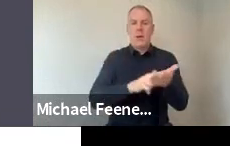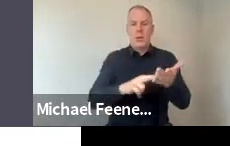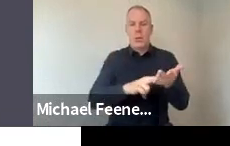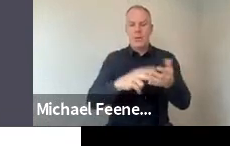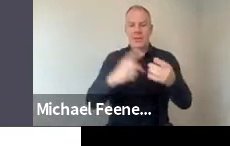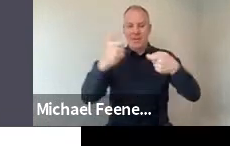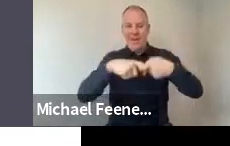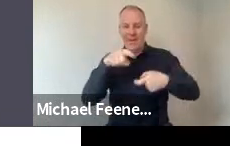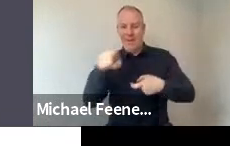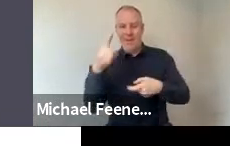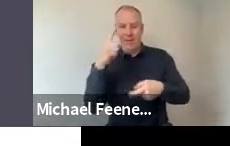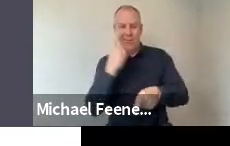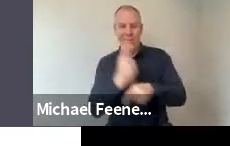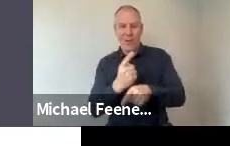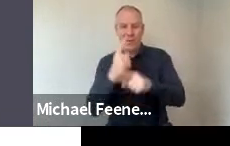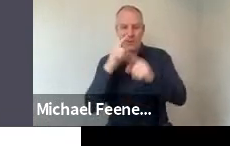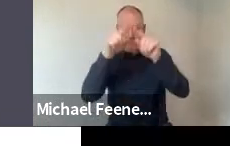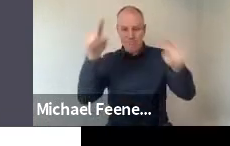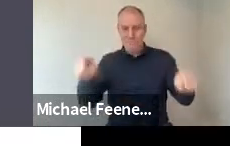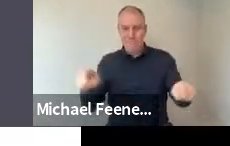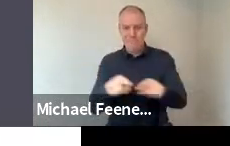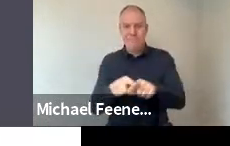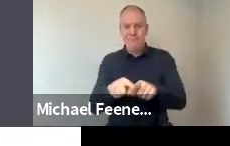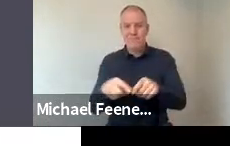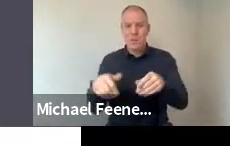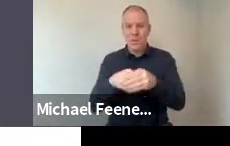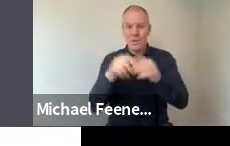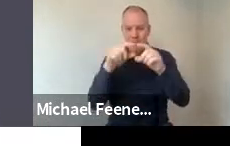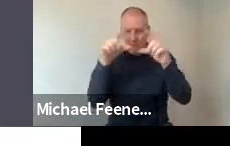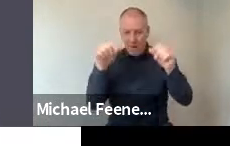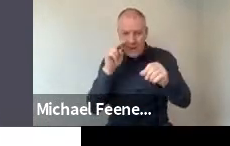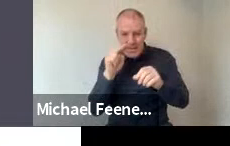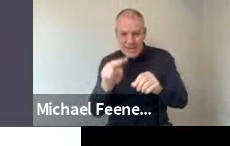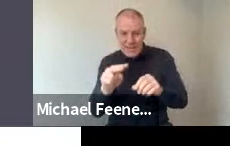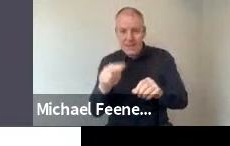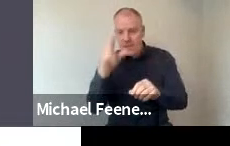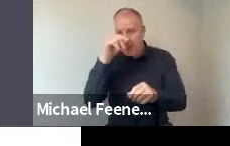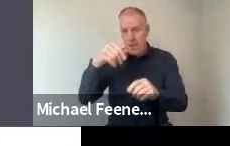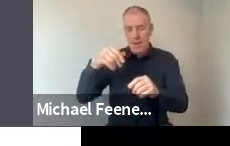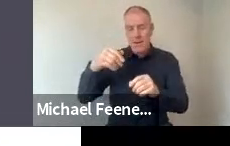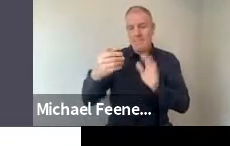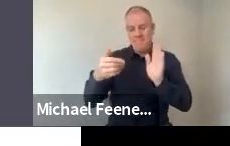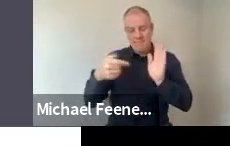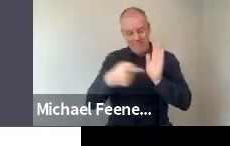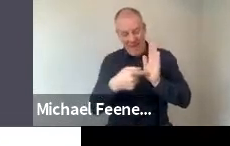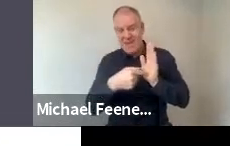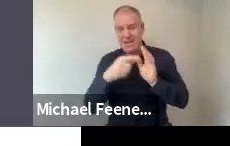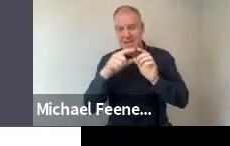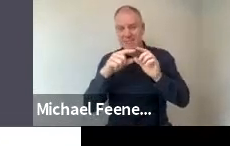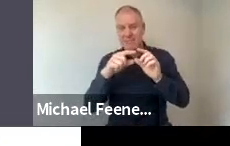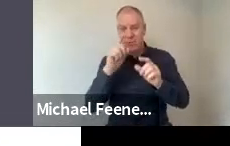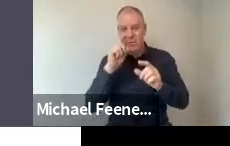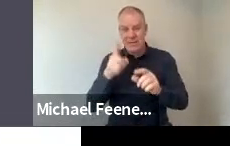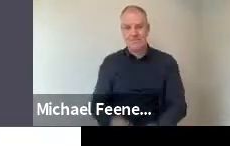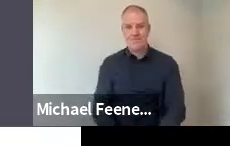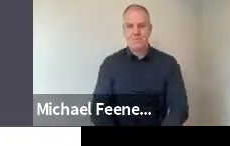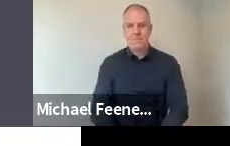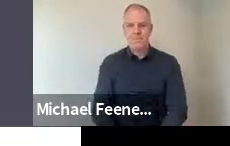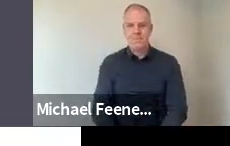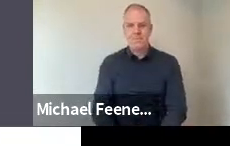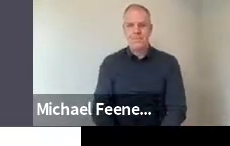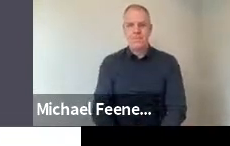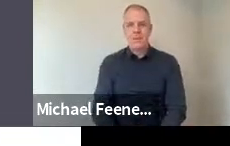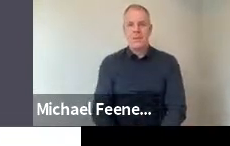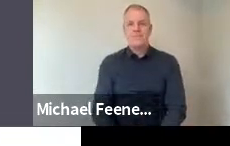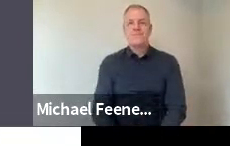link that's provided. You can see an example of the back of the postcard here. And you